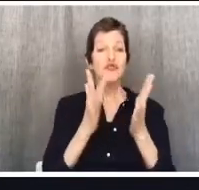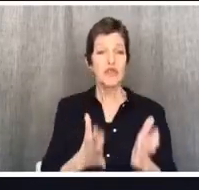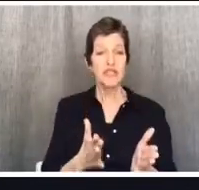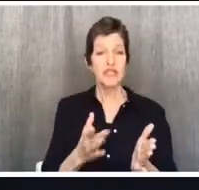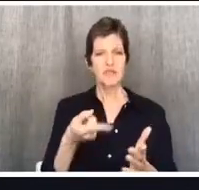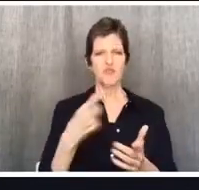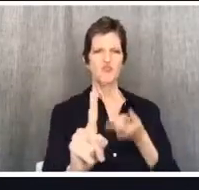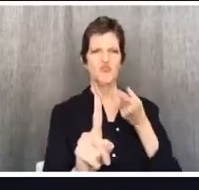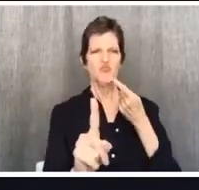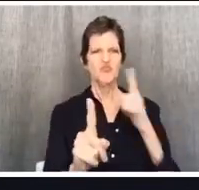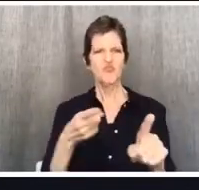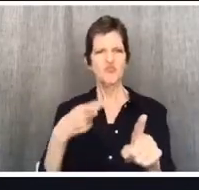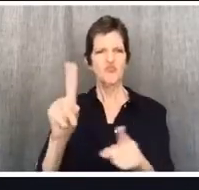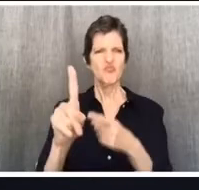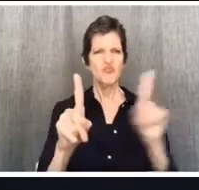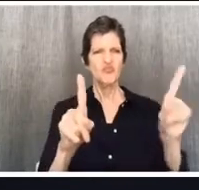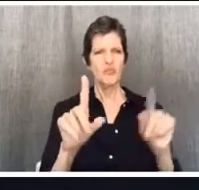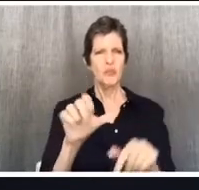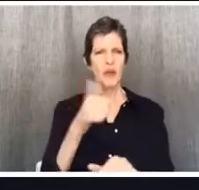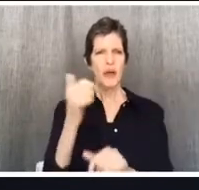I just want to ask this question.